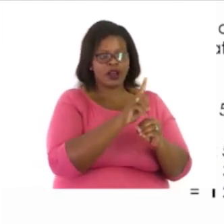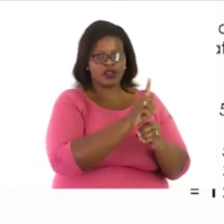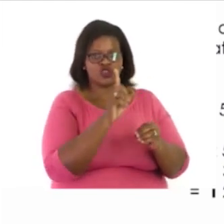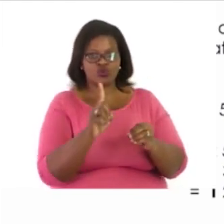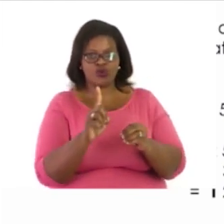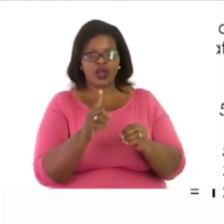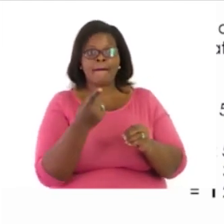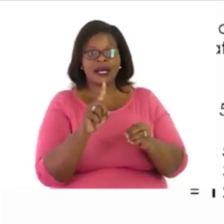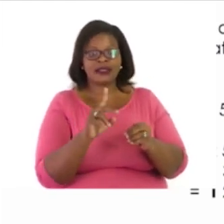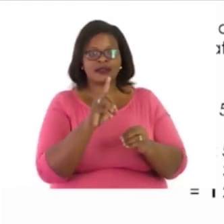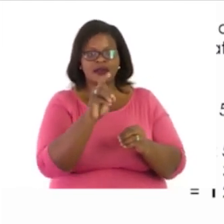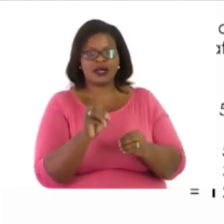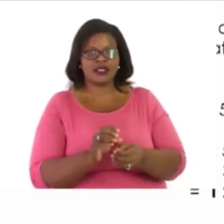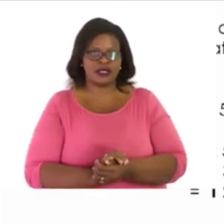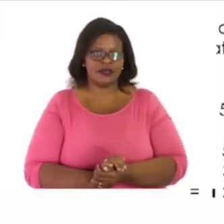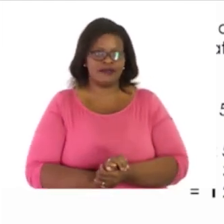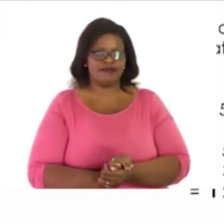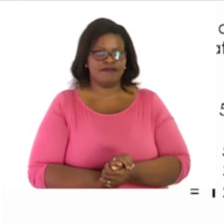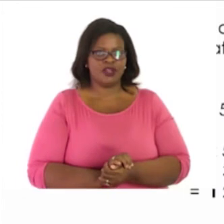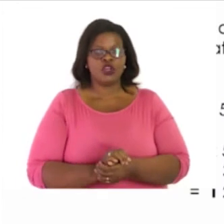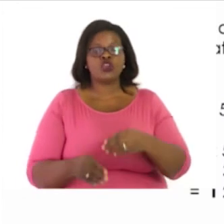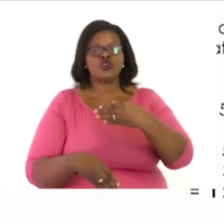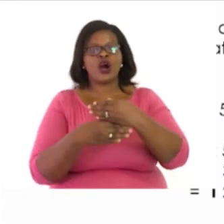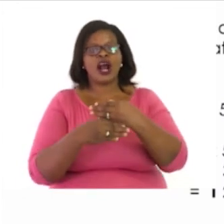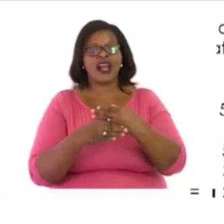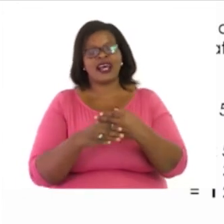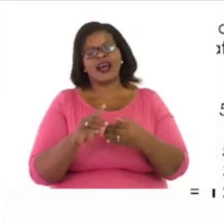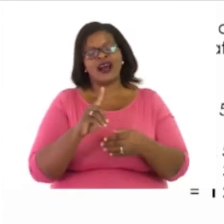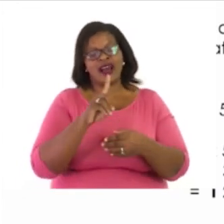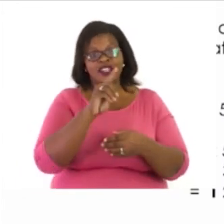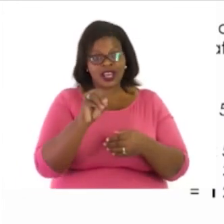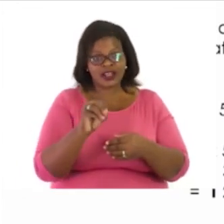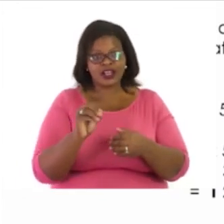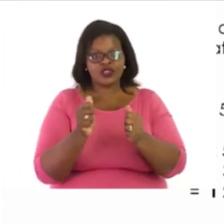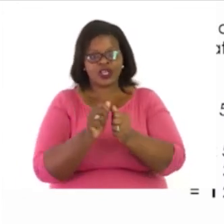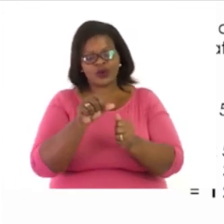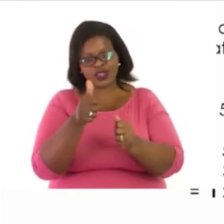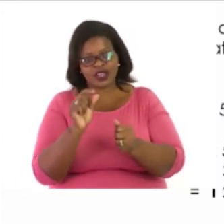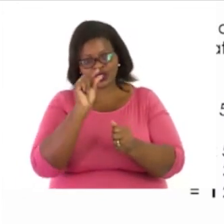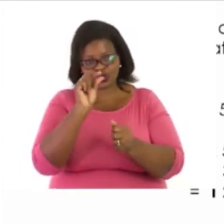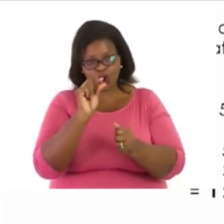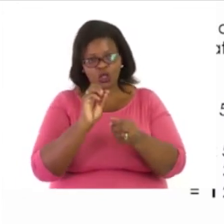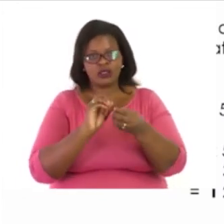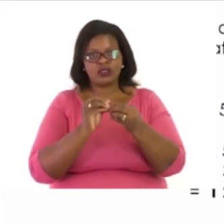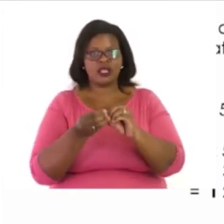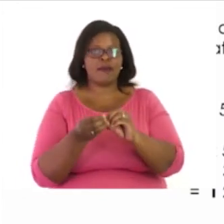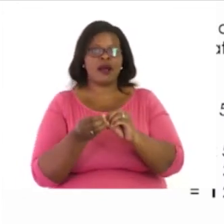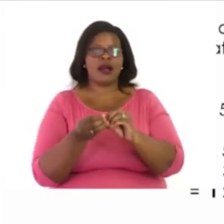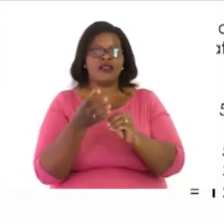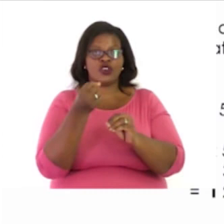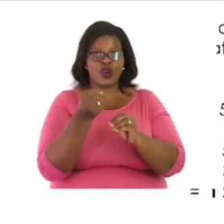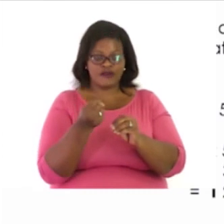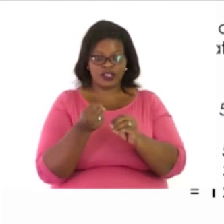a 10. And then you add that 10 with a small number. And then you take that number, and then you